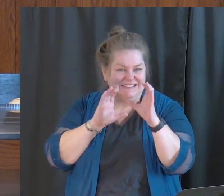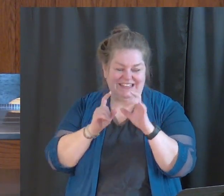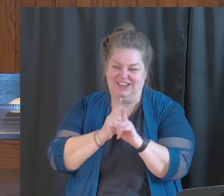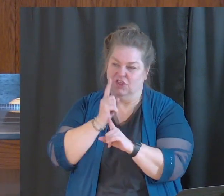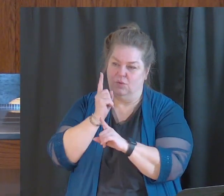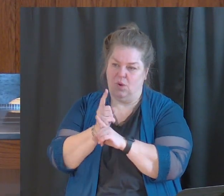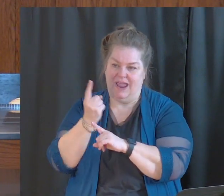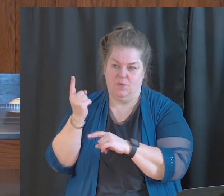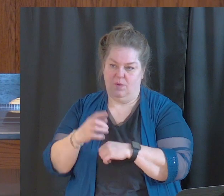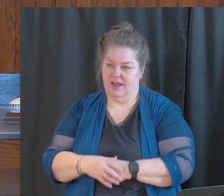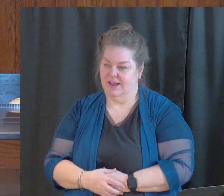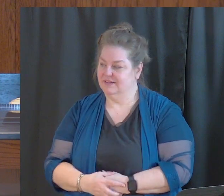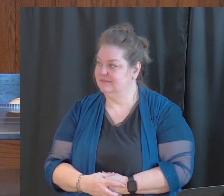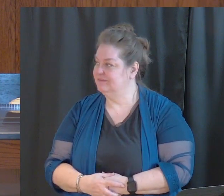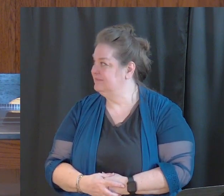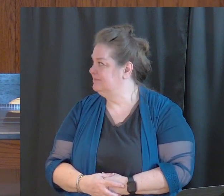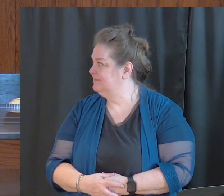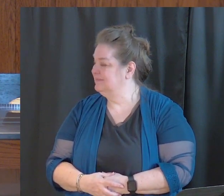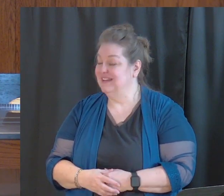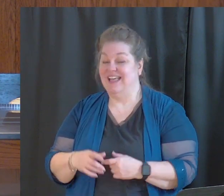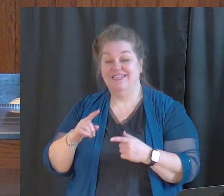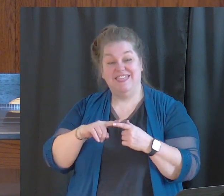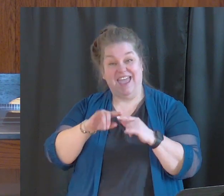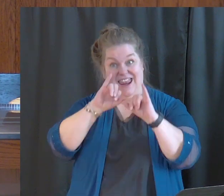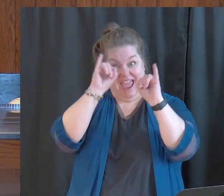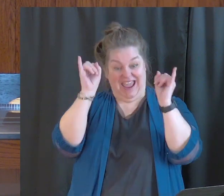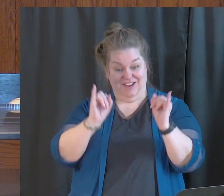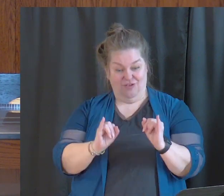idol when we're doing this. It's the idol of comfort.